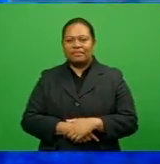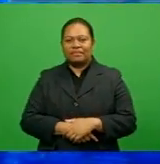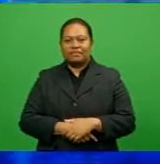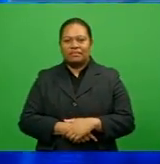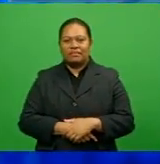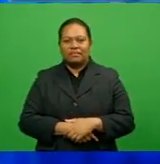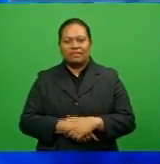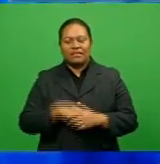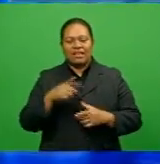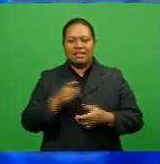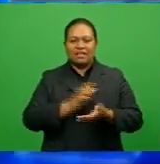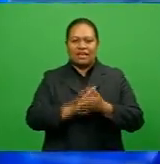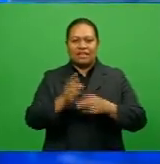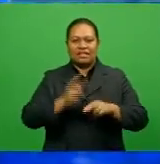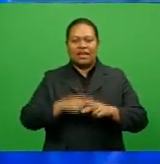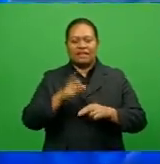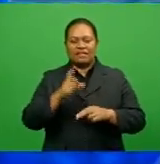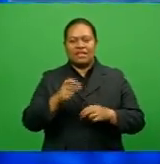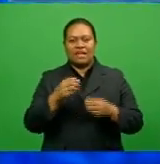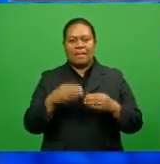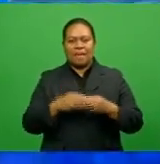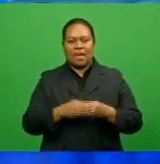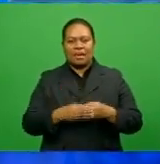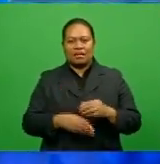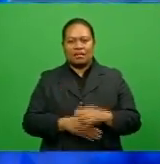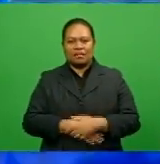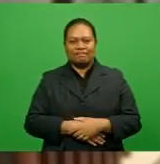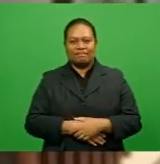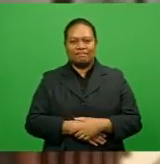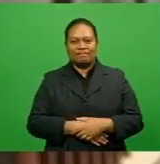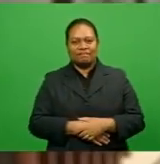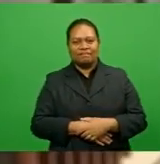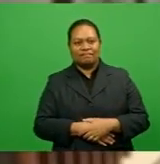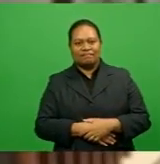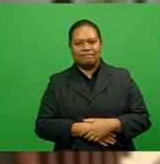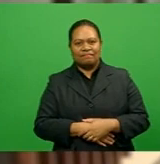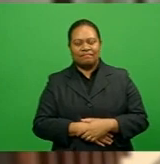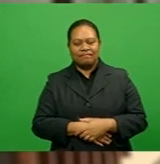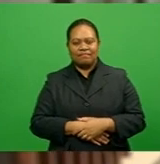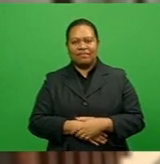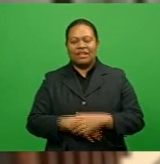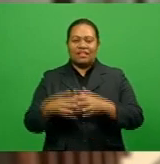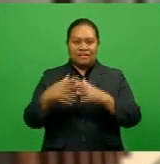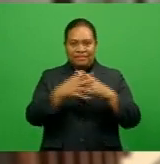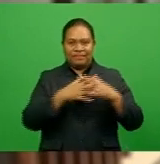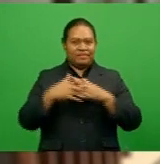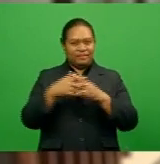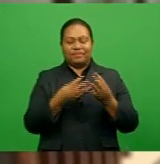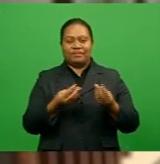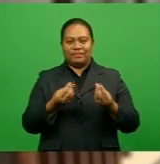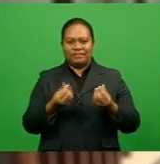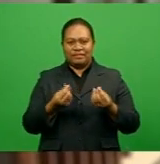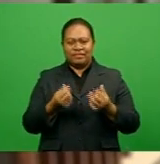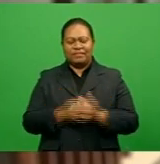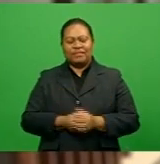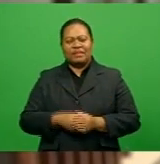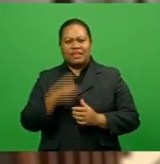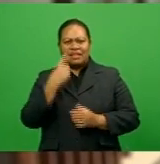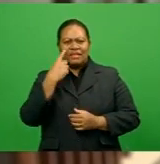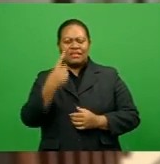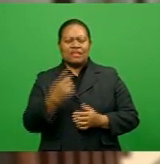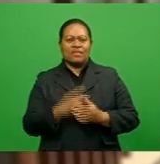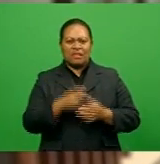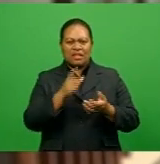Shoran from HFC Bank joins us now with the latest from the money market. The U.S. dollar was steady against a basket of